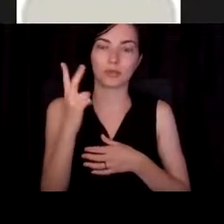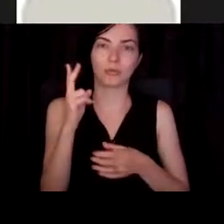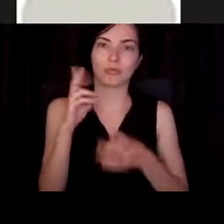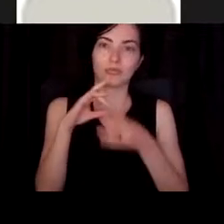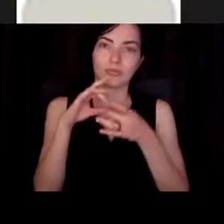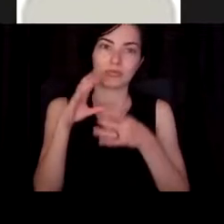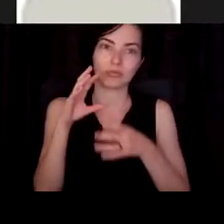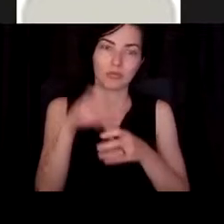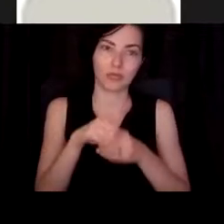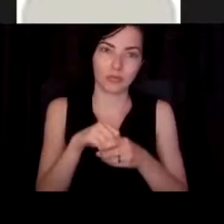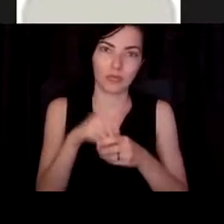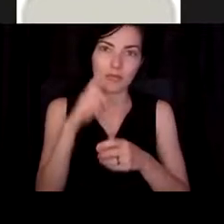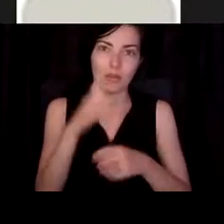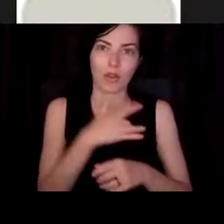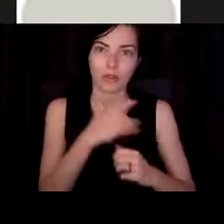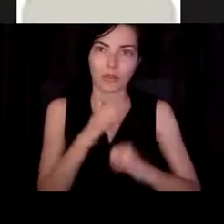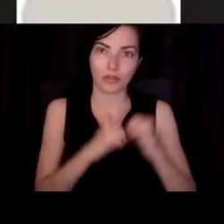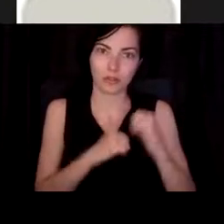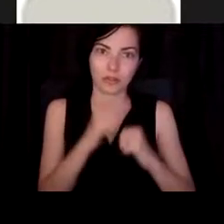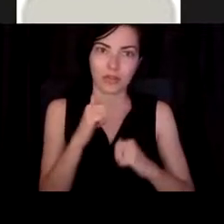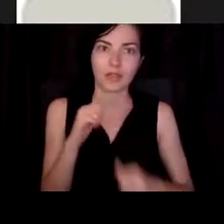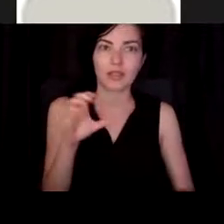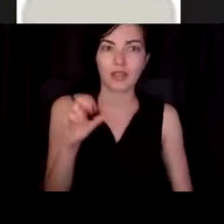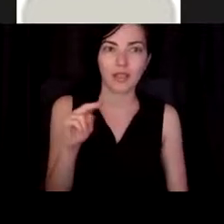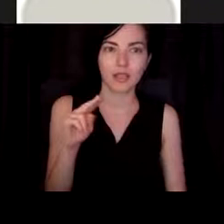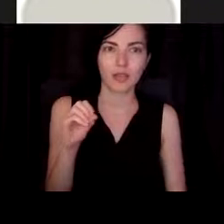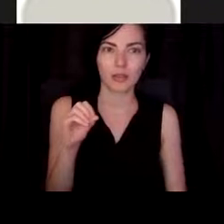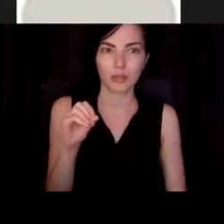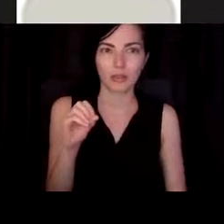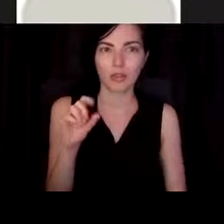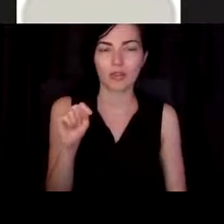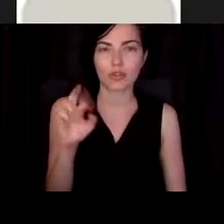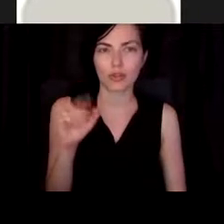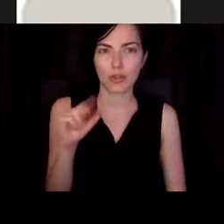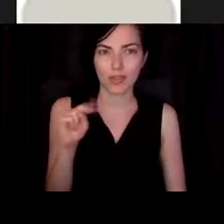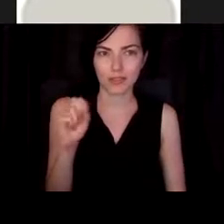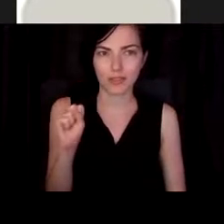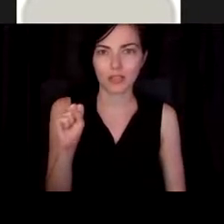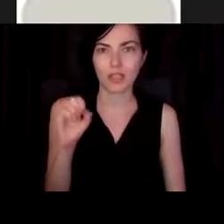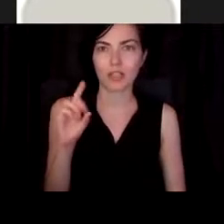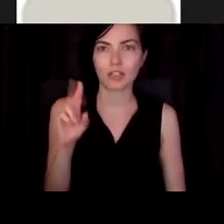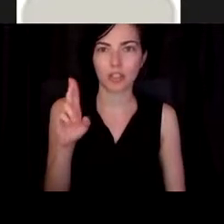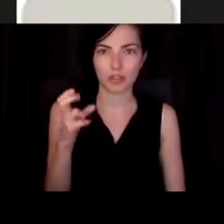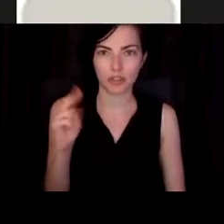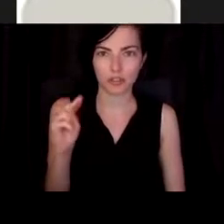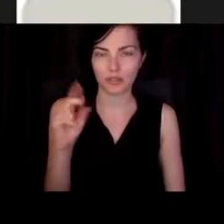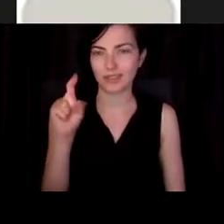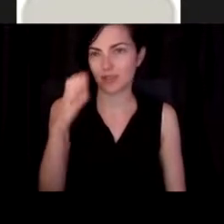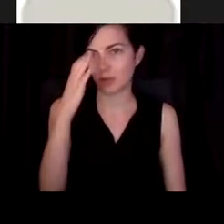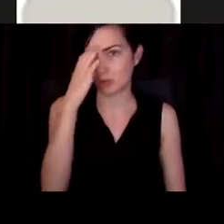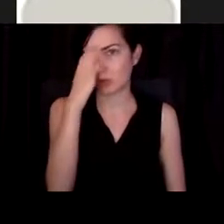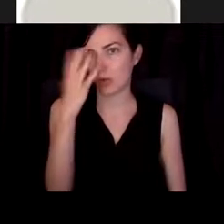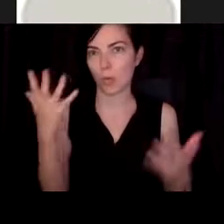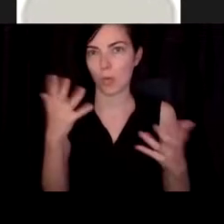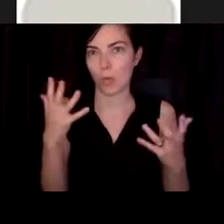structure. And one is mechanotransduction. You have to sense what the mechanics are around when things are contracting, when